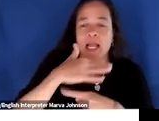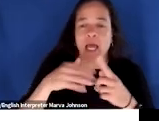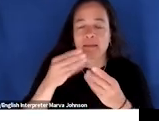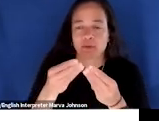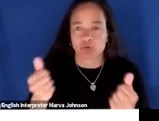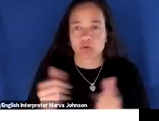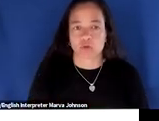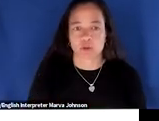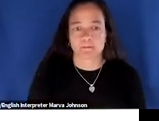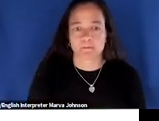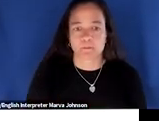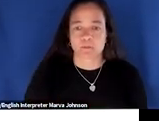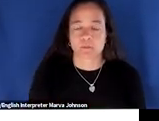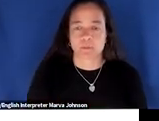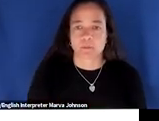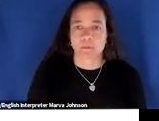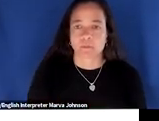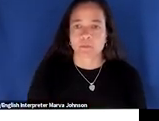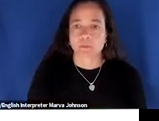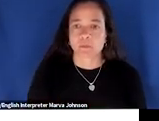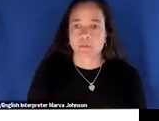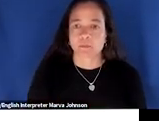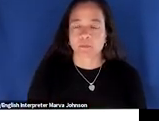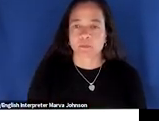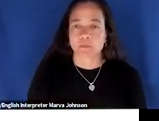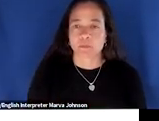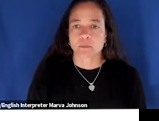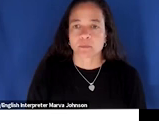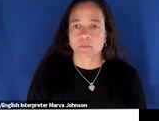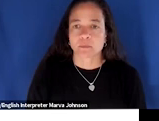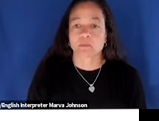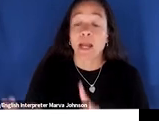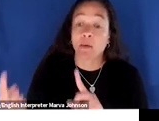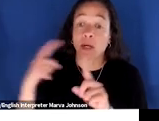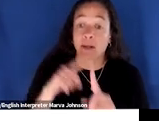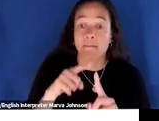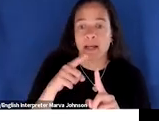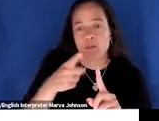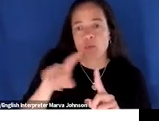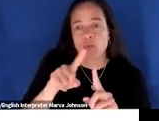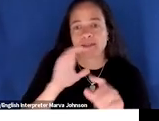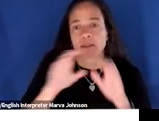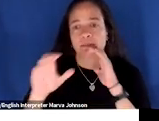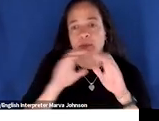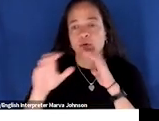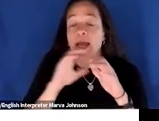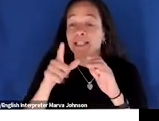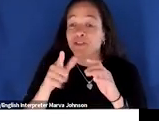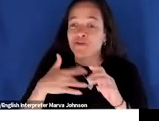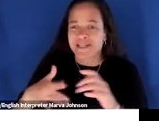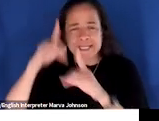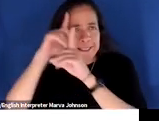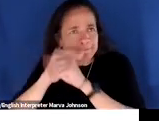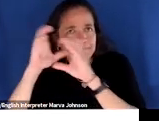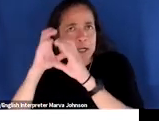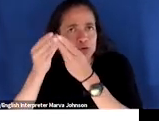you know i want to come back to the fact that i know that all of you as communications professionals are you know you're the solutions people you're the people